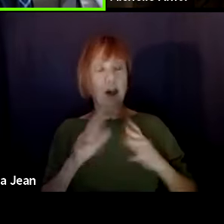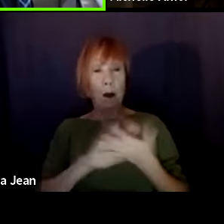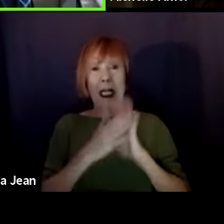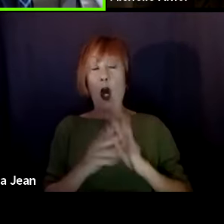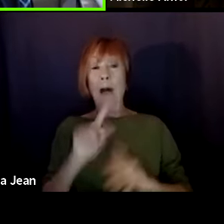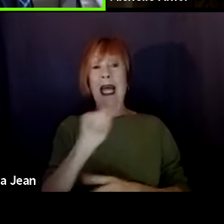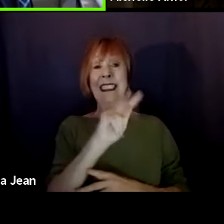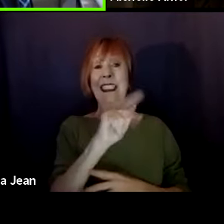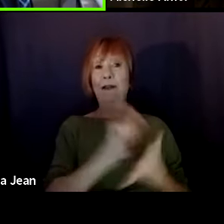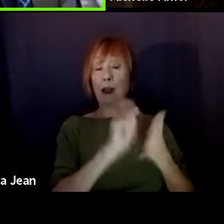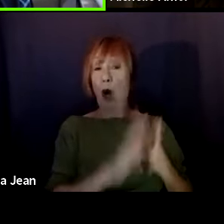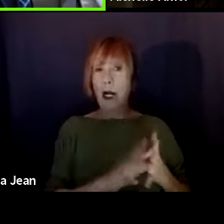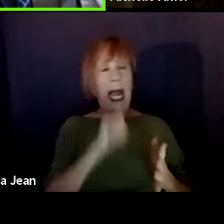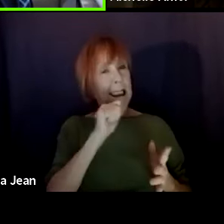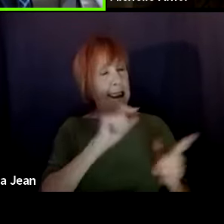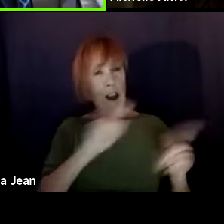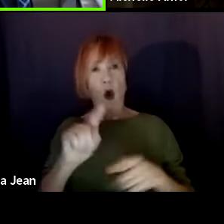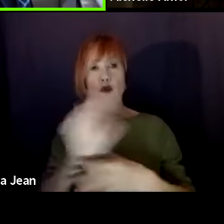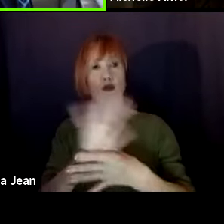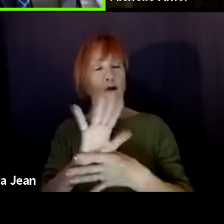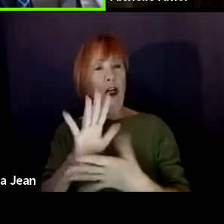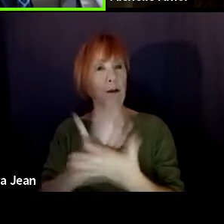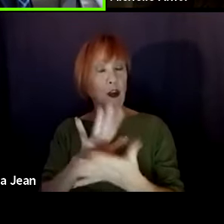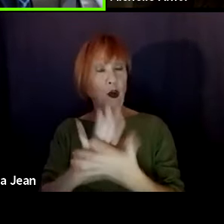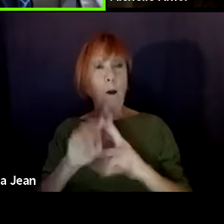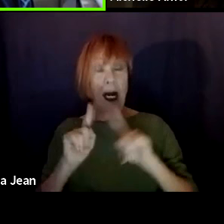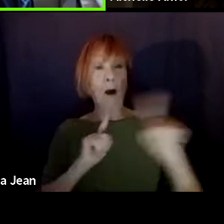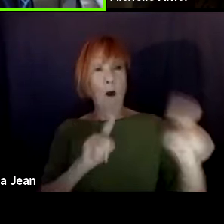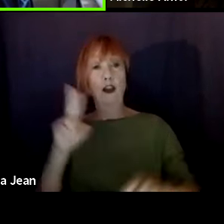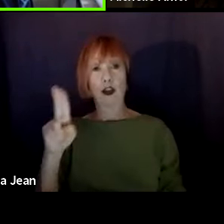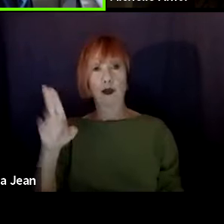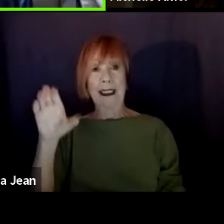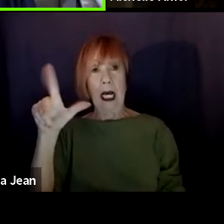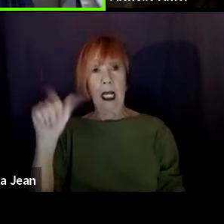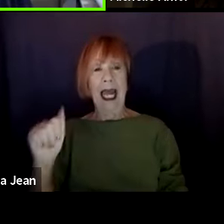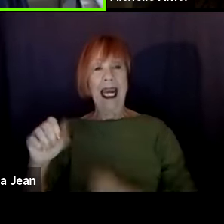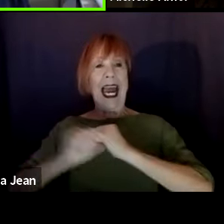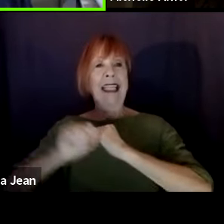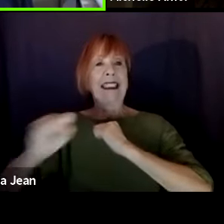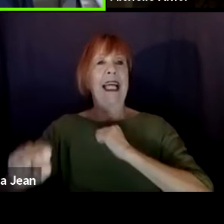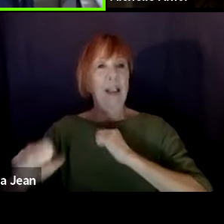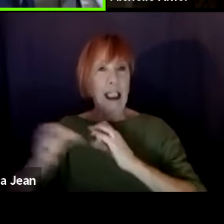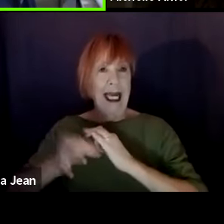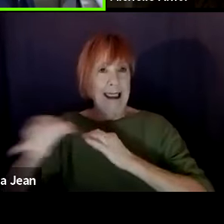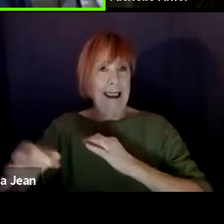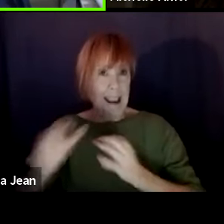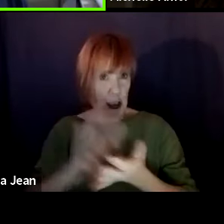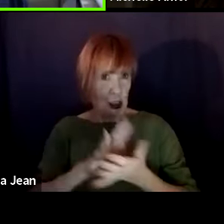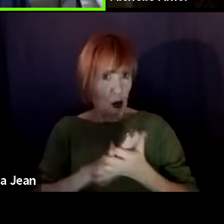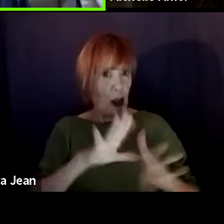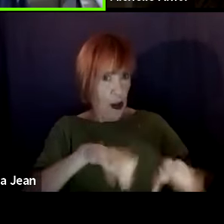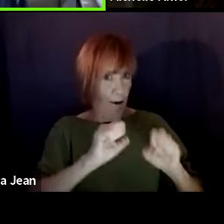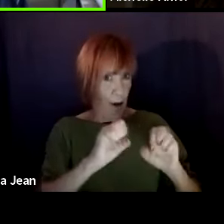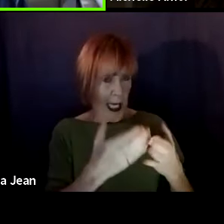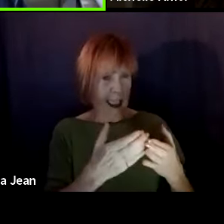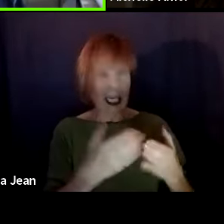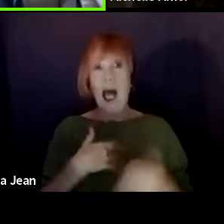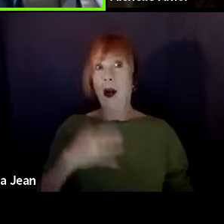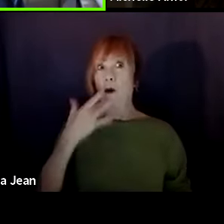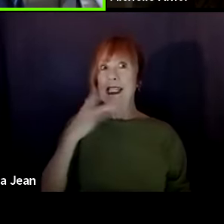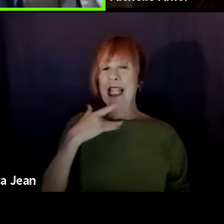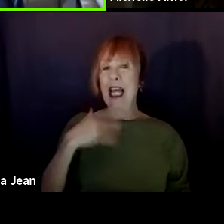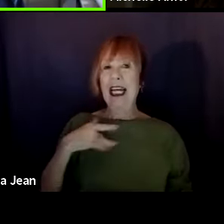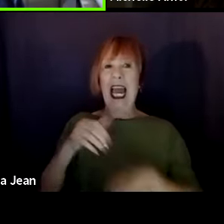but I did take a class or two at UCLA Extension. And then I got lucky by sending a play called